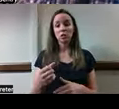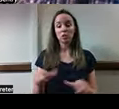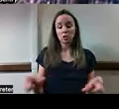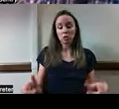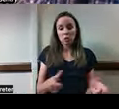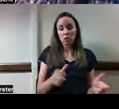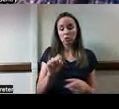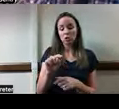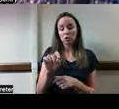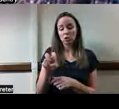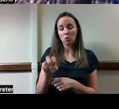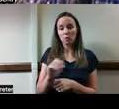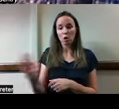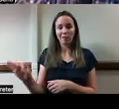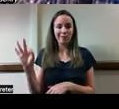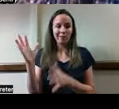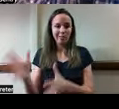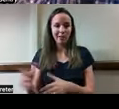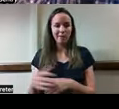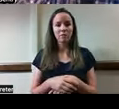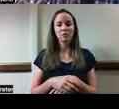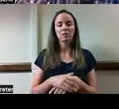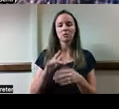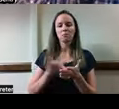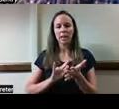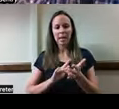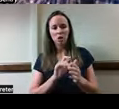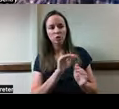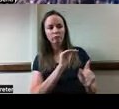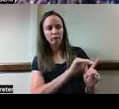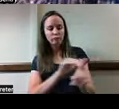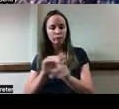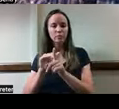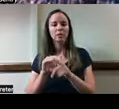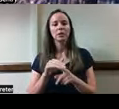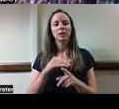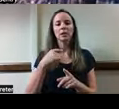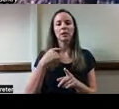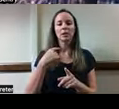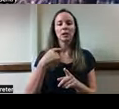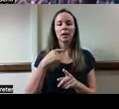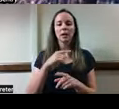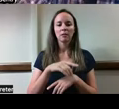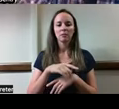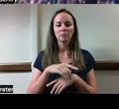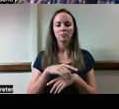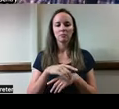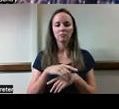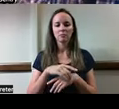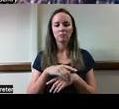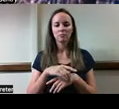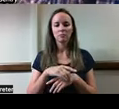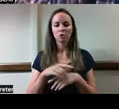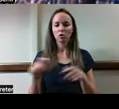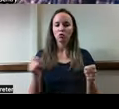cue medication adherence, control water use during showers, and limit the use of entertainment appliances. Two